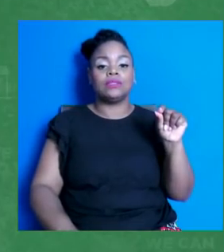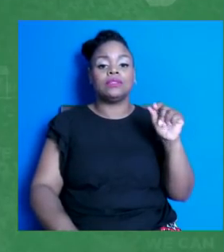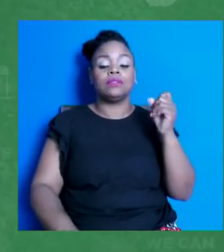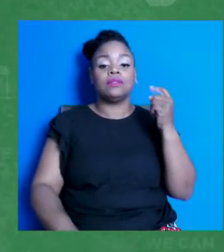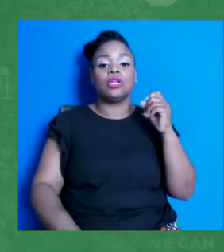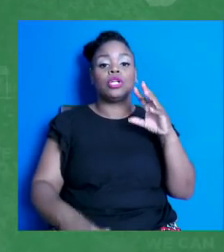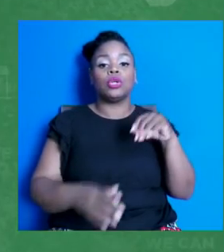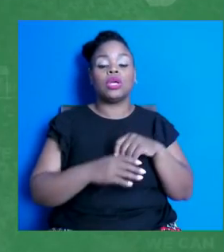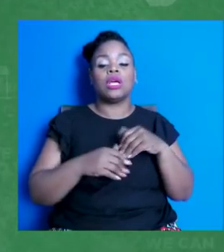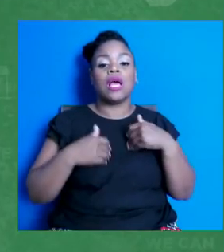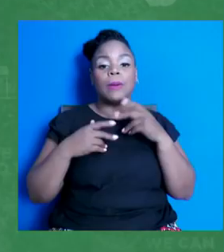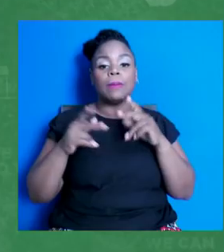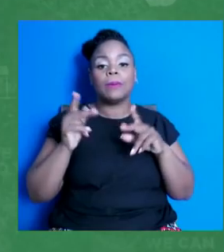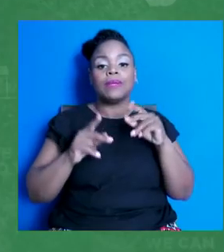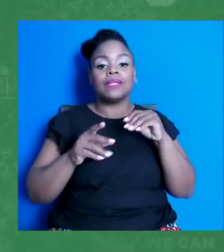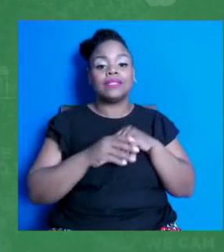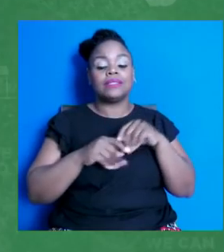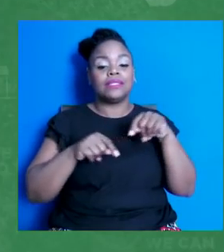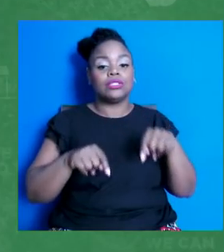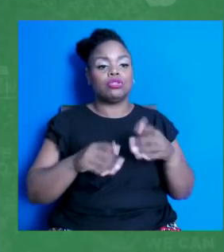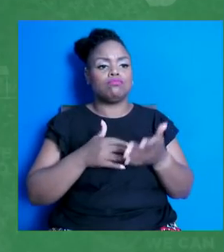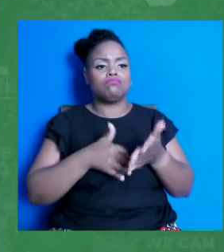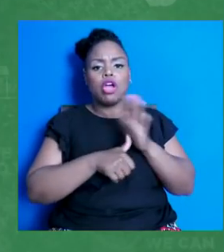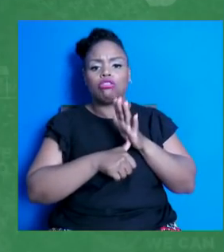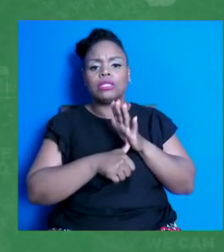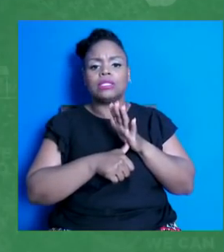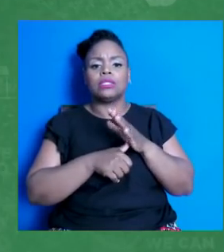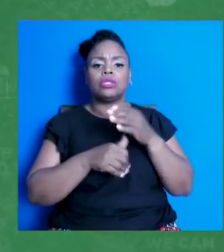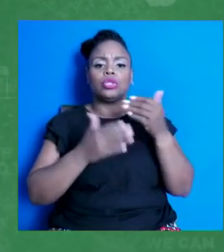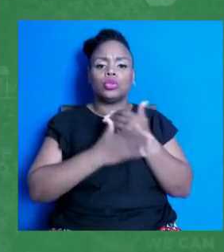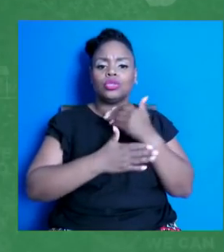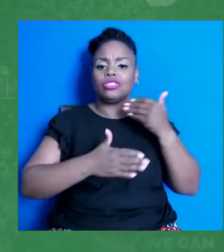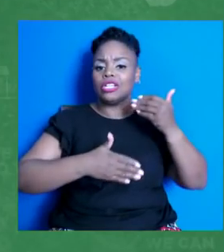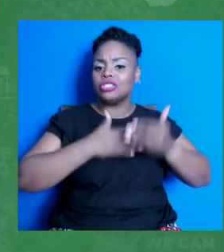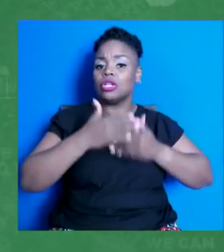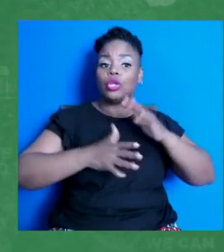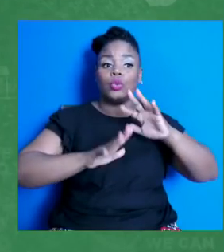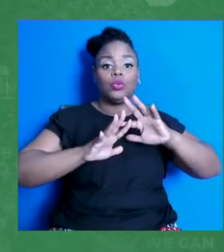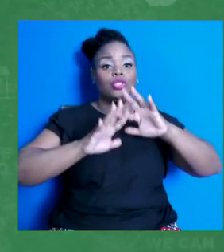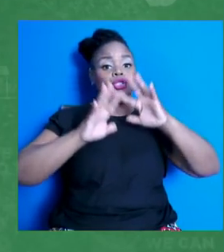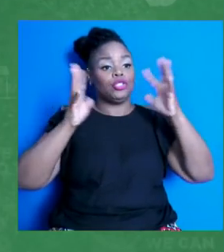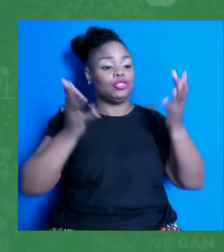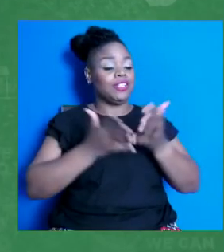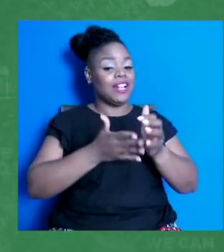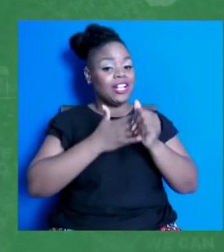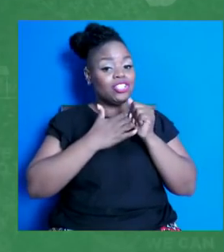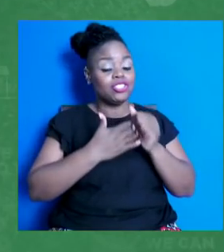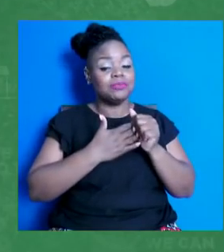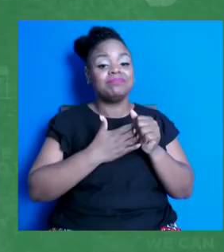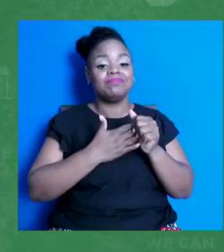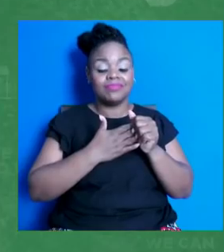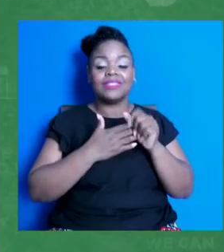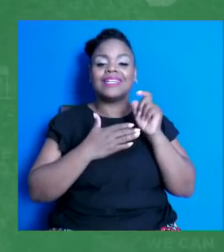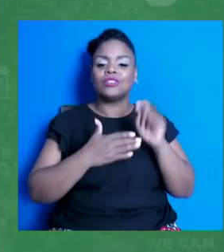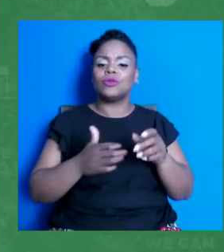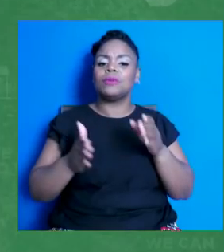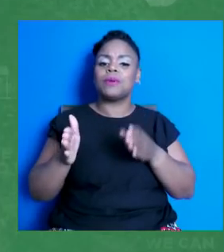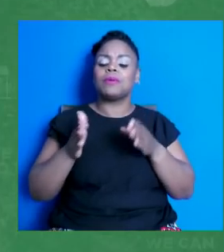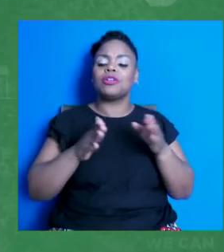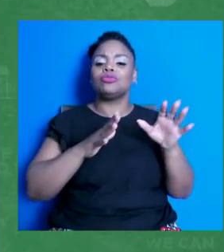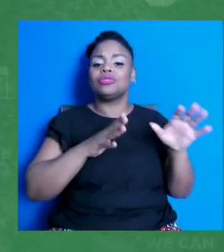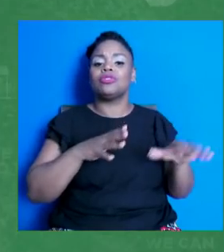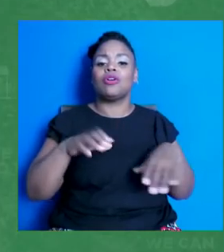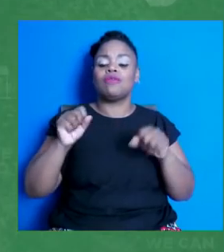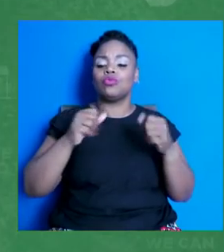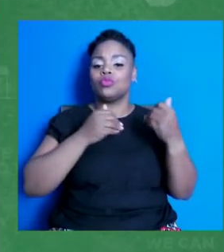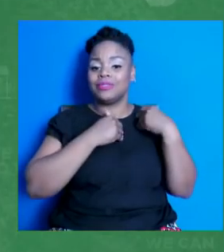top priority because this new generation of world leaders needs to at some point be prepared to fill that role and involve ourselves in issues that affect us and